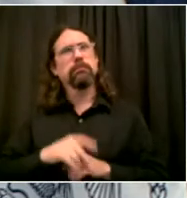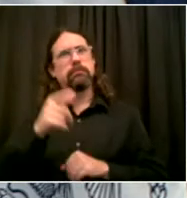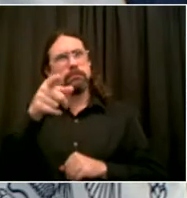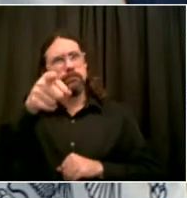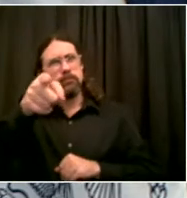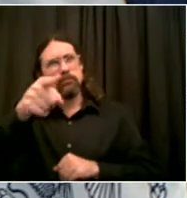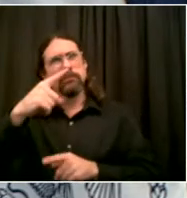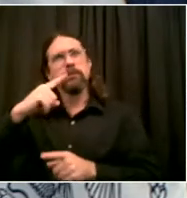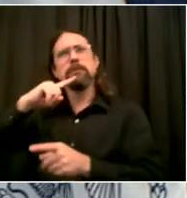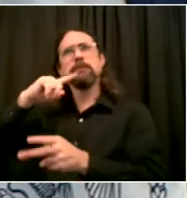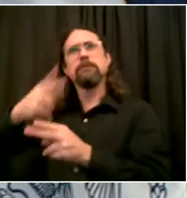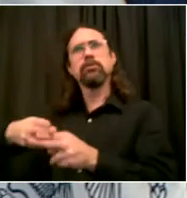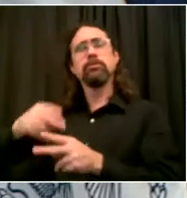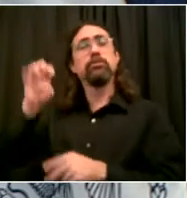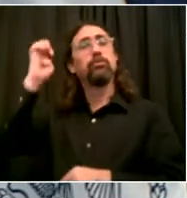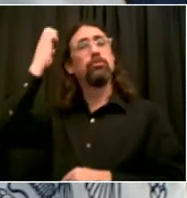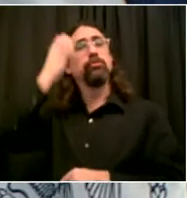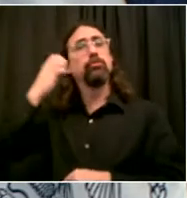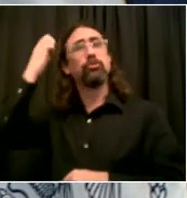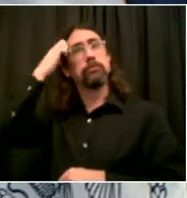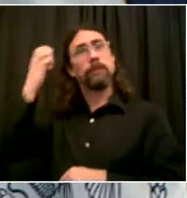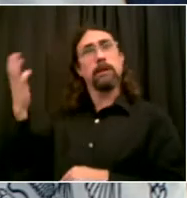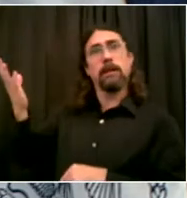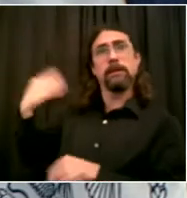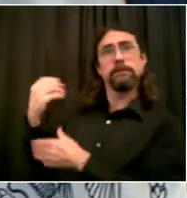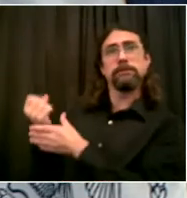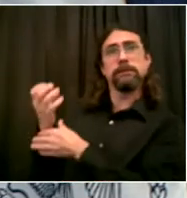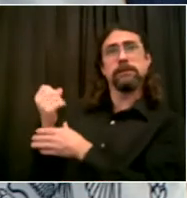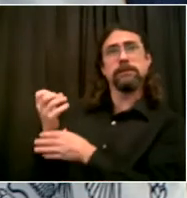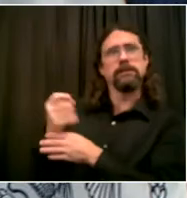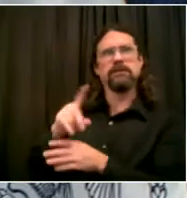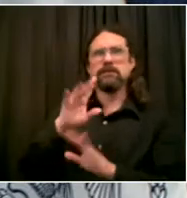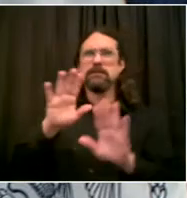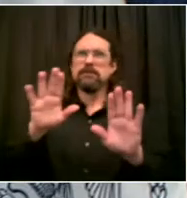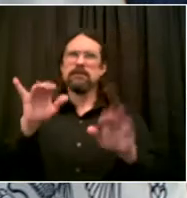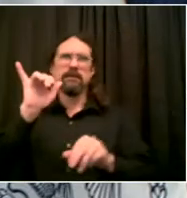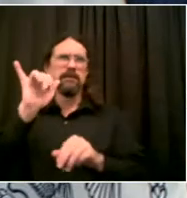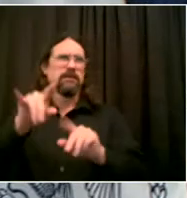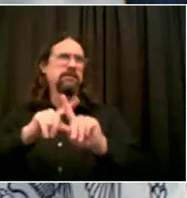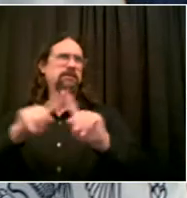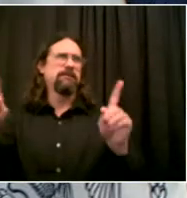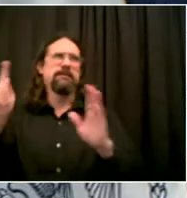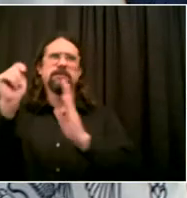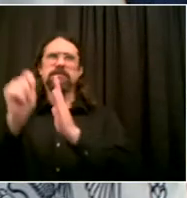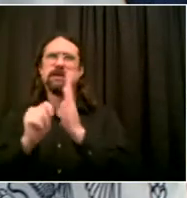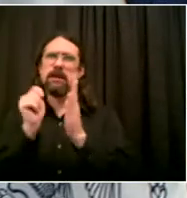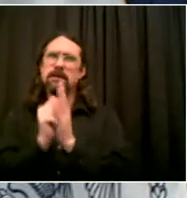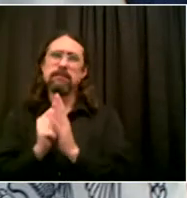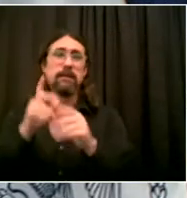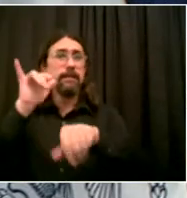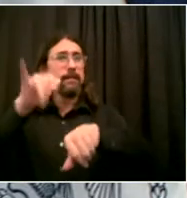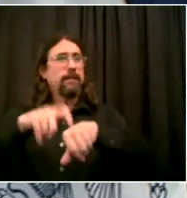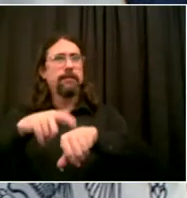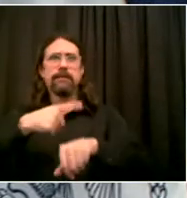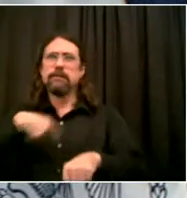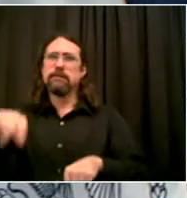But it doesn't reduce our vigilance. We're still really concerned that we're going to make our decisions very carefully. Dr. Varma.